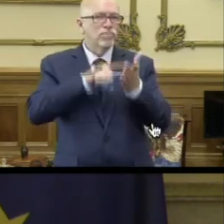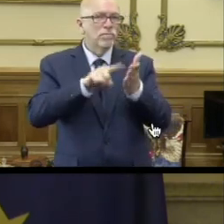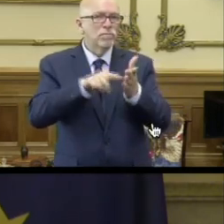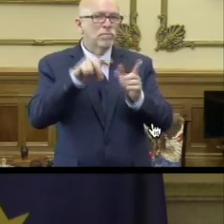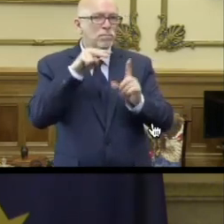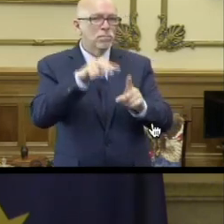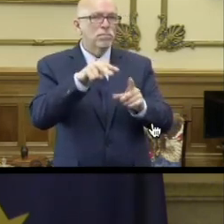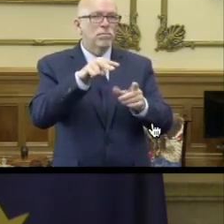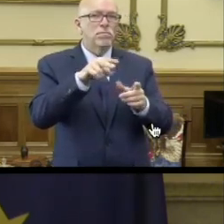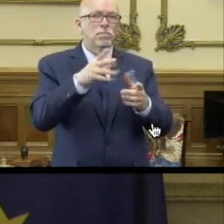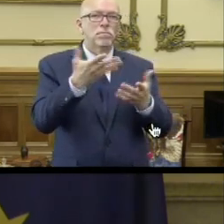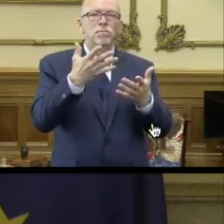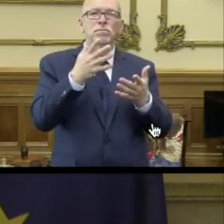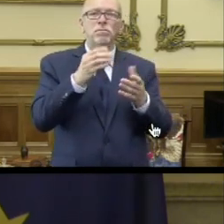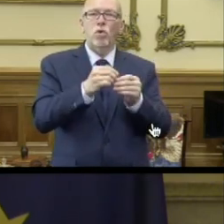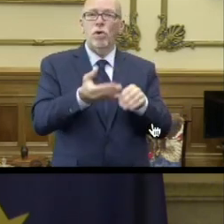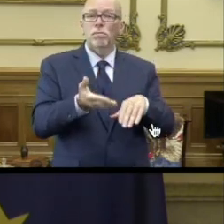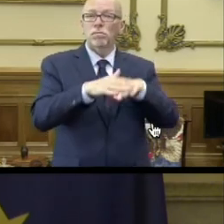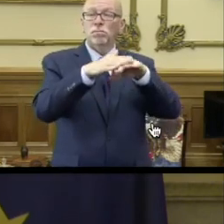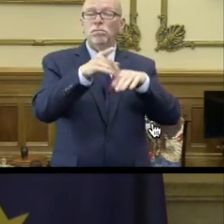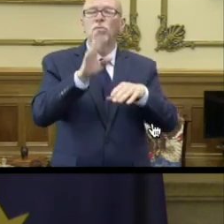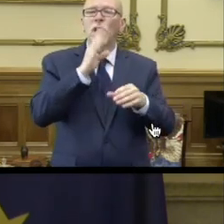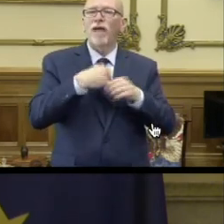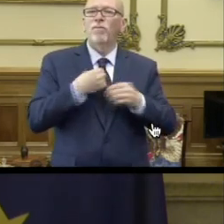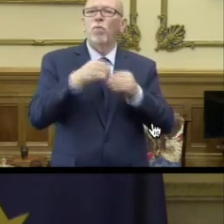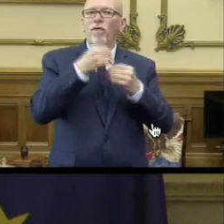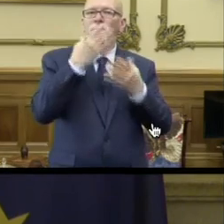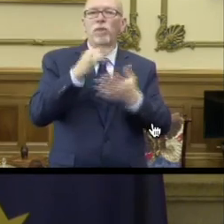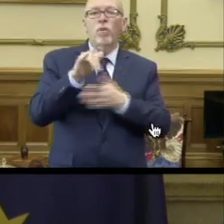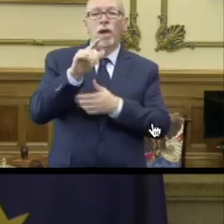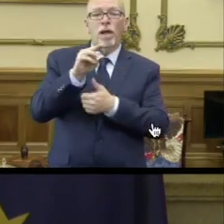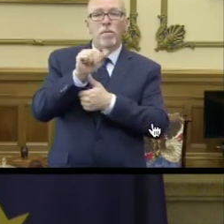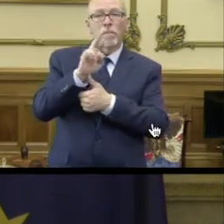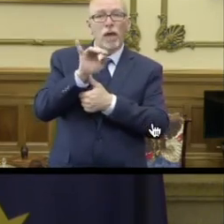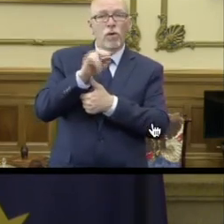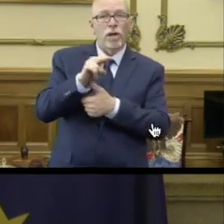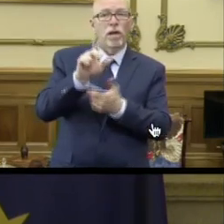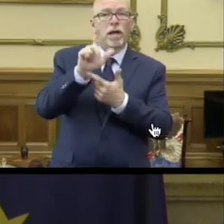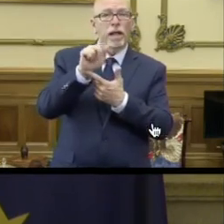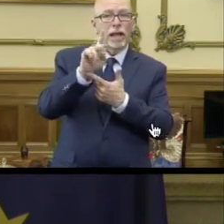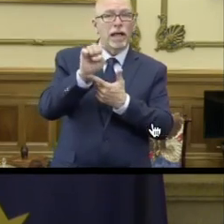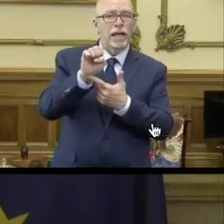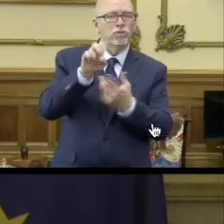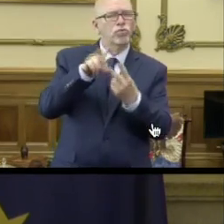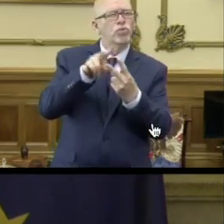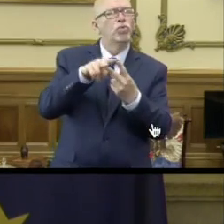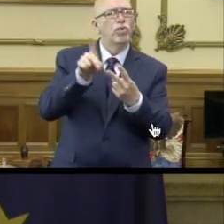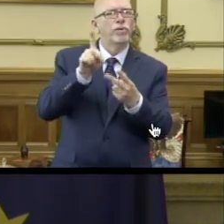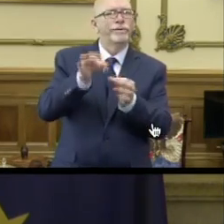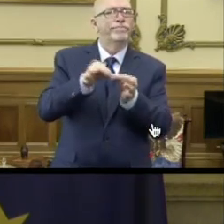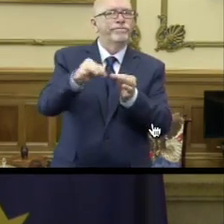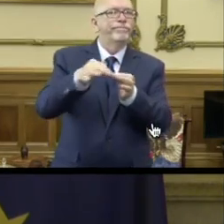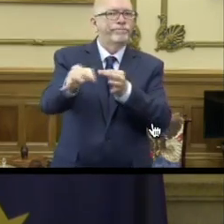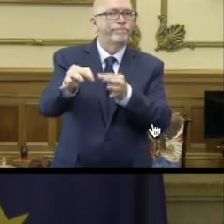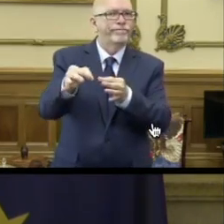information. And that's why Marion specifically and Lake specifically were delayed,